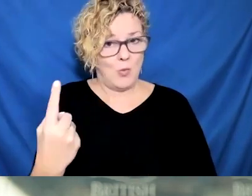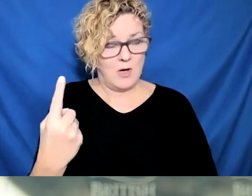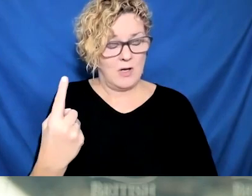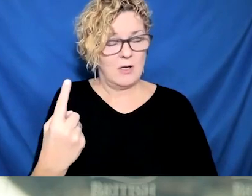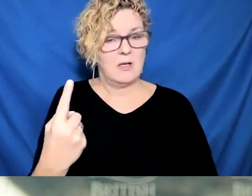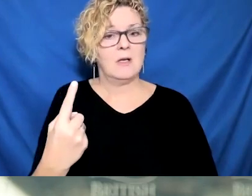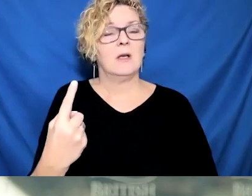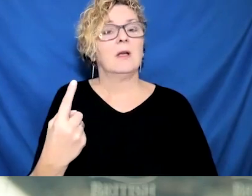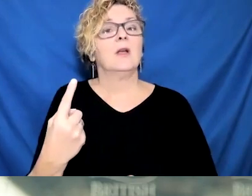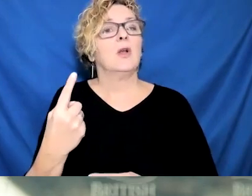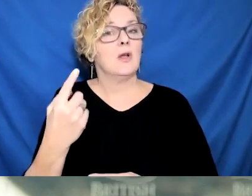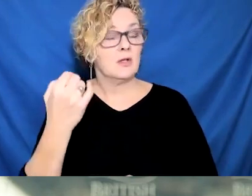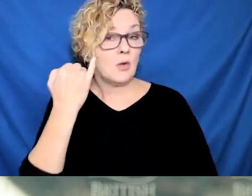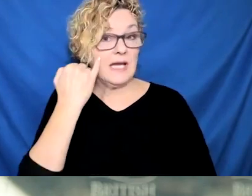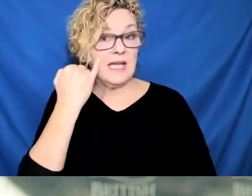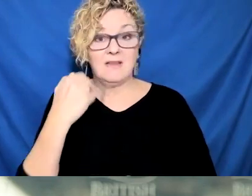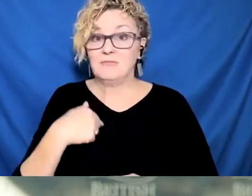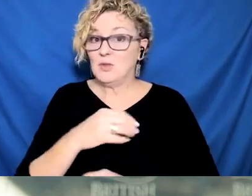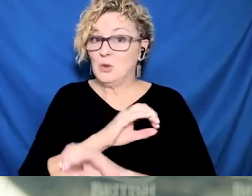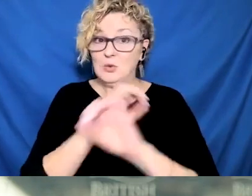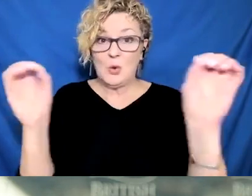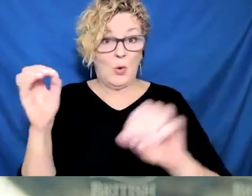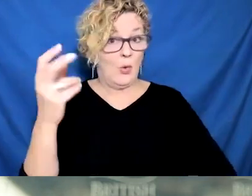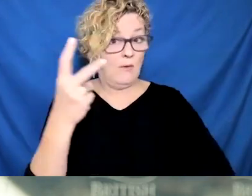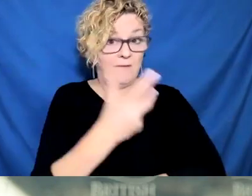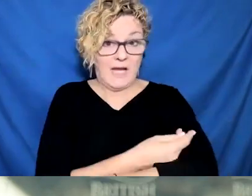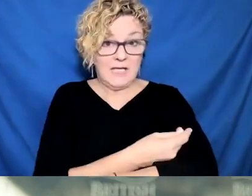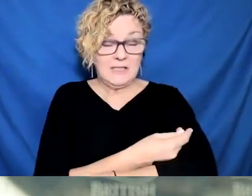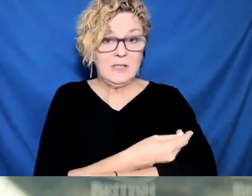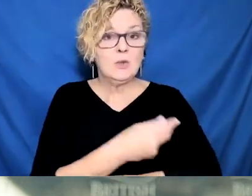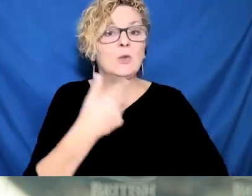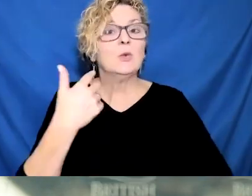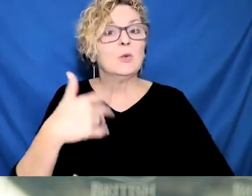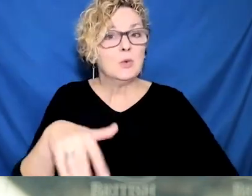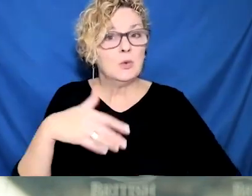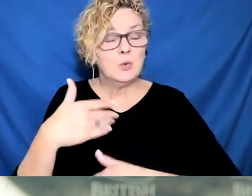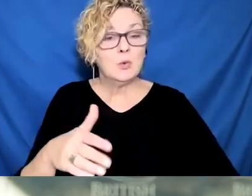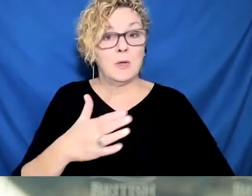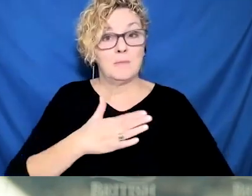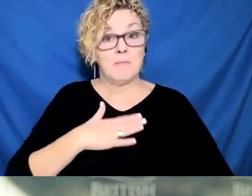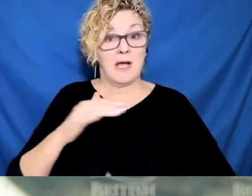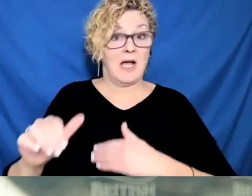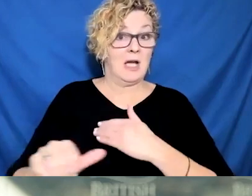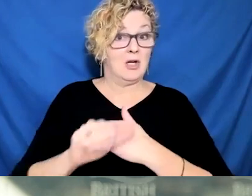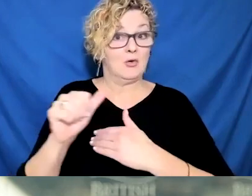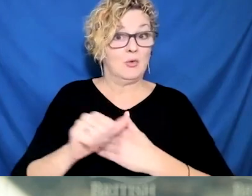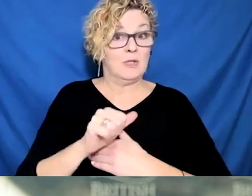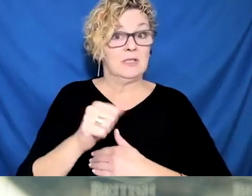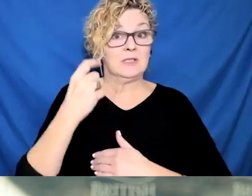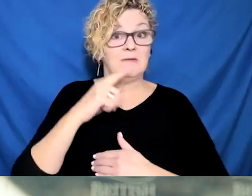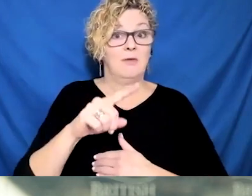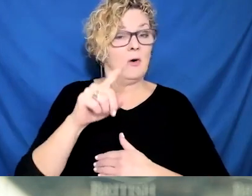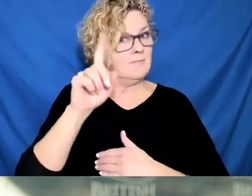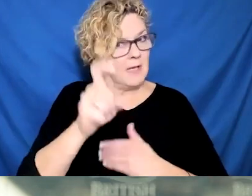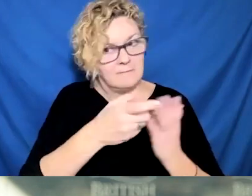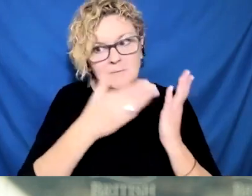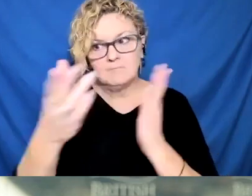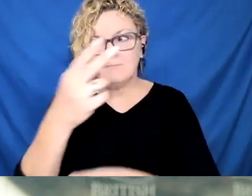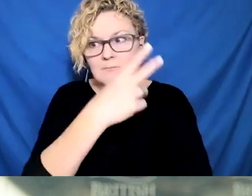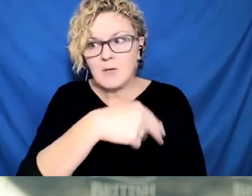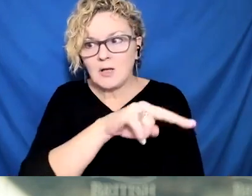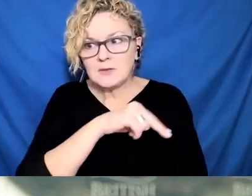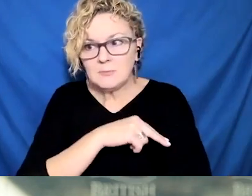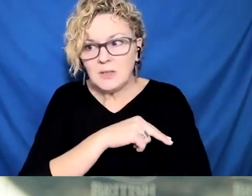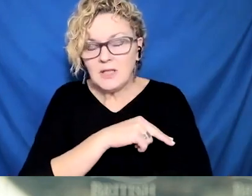reason, if you're, you're one of the people in the categories, and it's a smaller group, because 93 percent of those over 70 received their first dose and